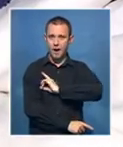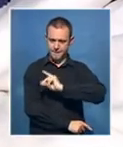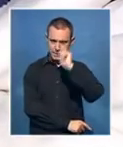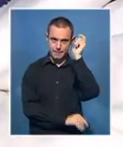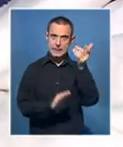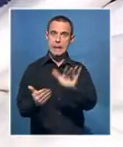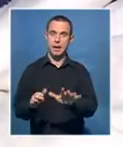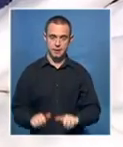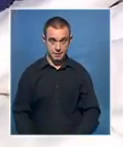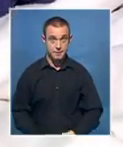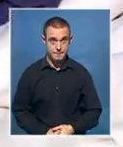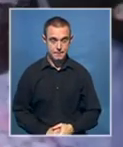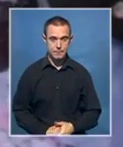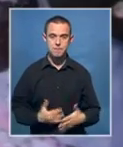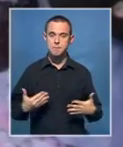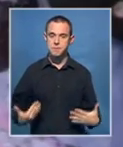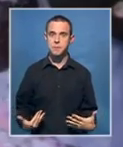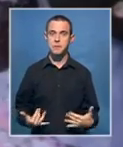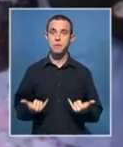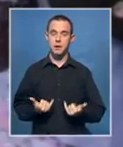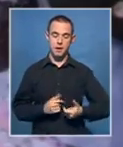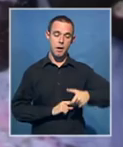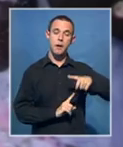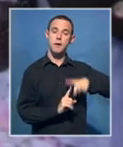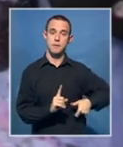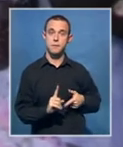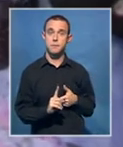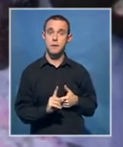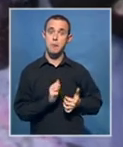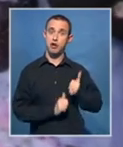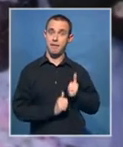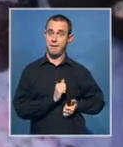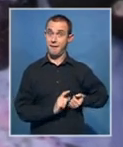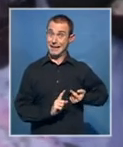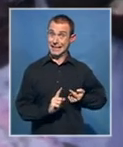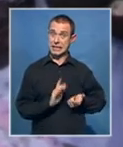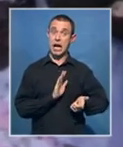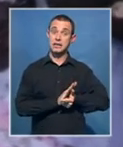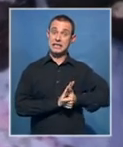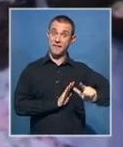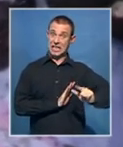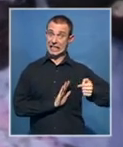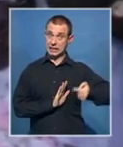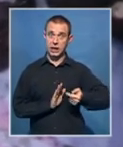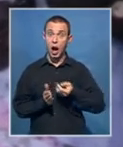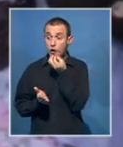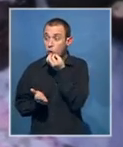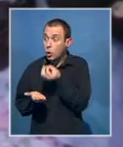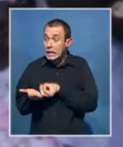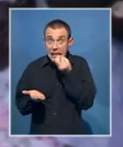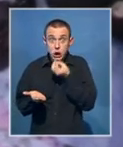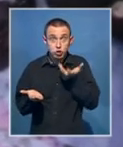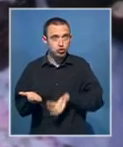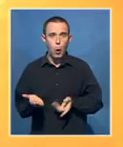A traumatic time for the surviving 17-year-old. A brother and son who now has to bury